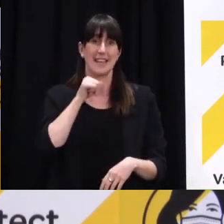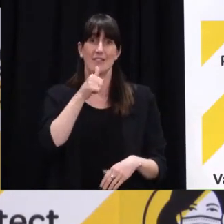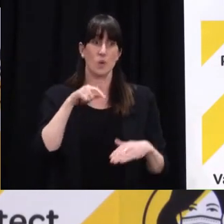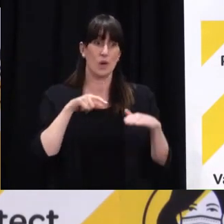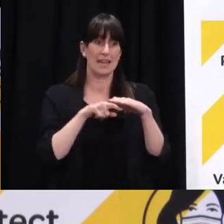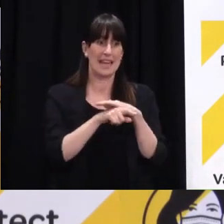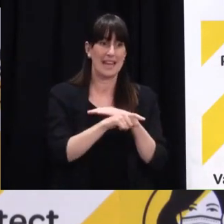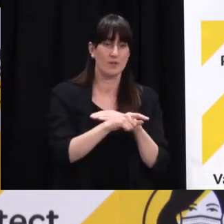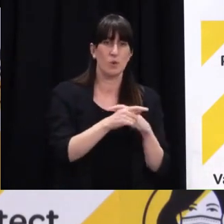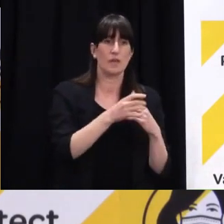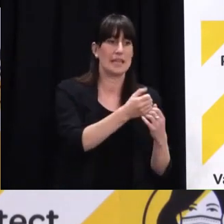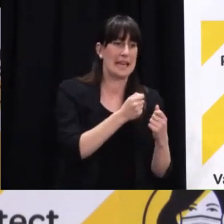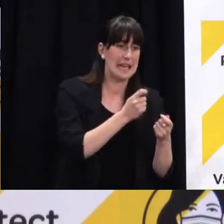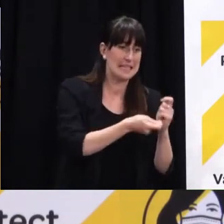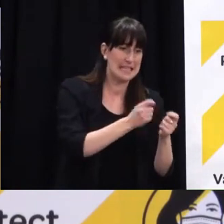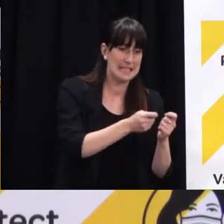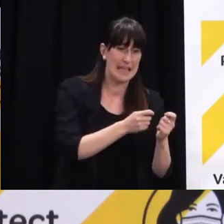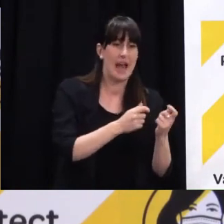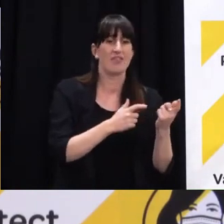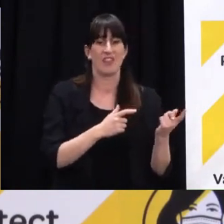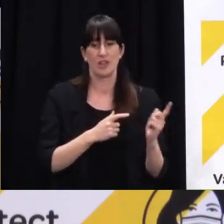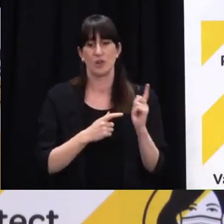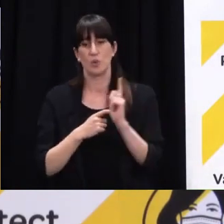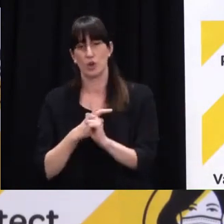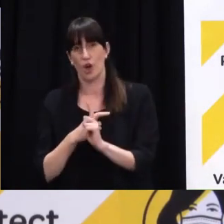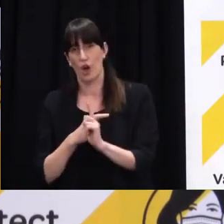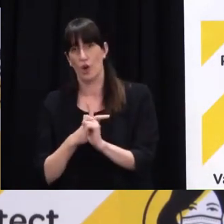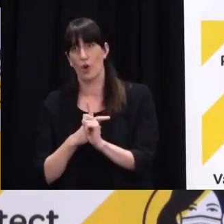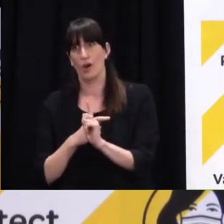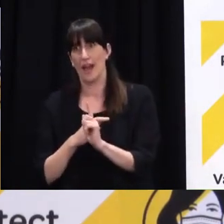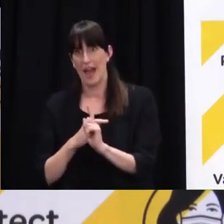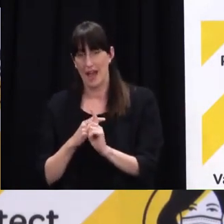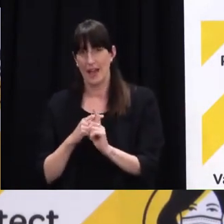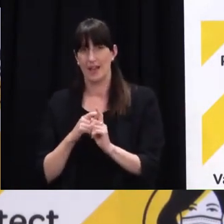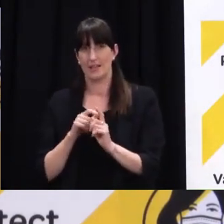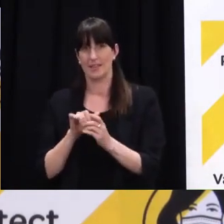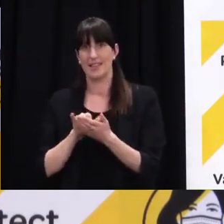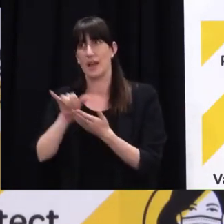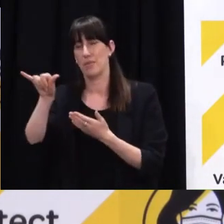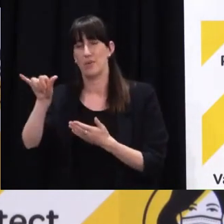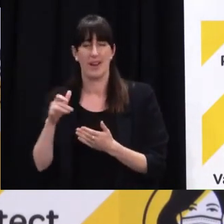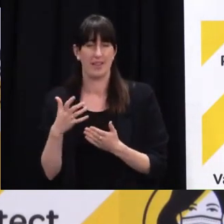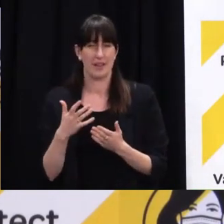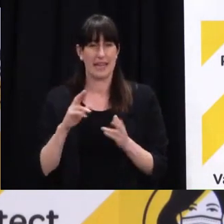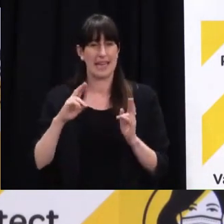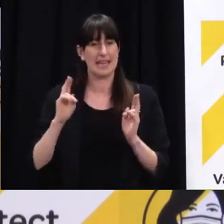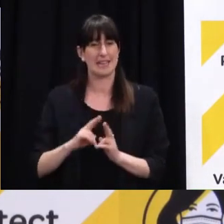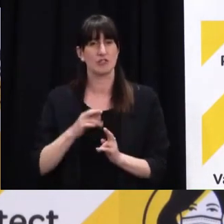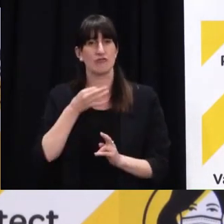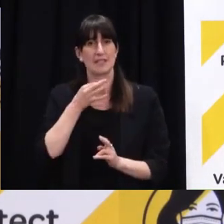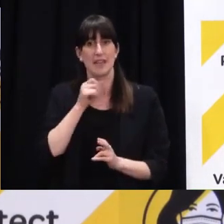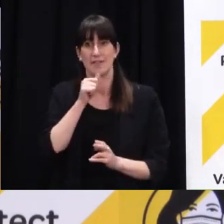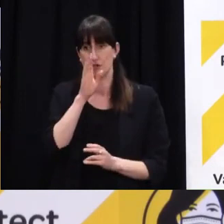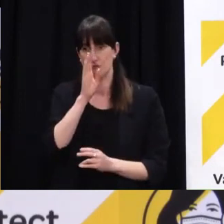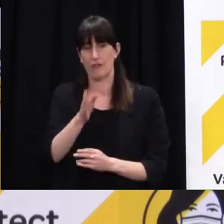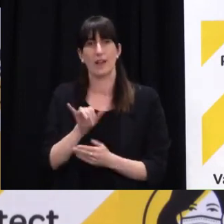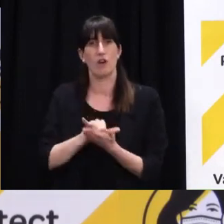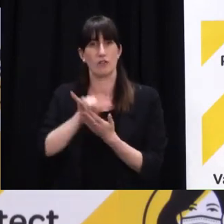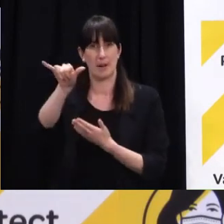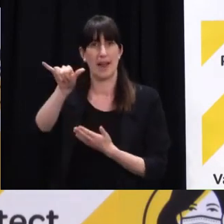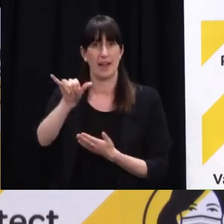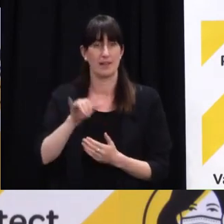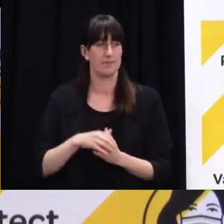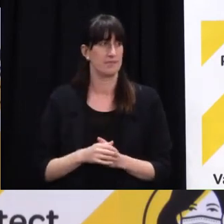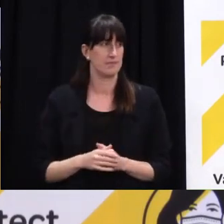On that... Sorry, I just realised I cut off Dr. Boogapur from answering your primary question. Just to reiterate